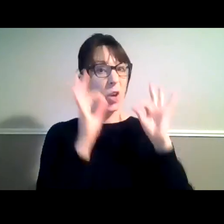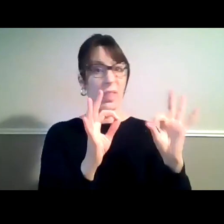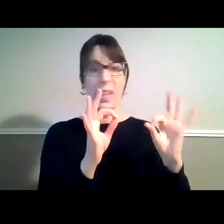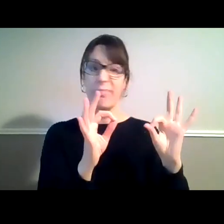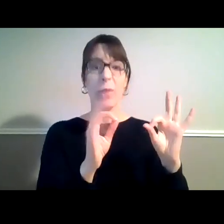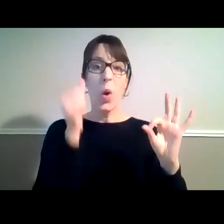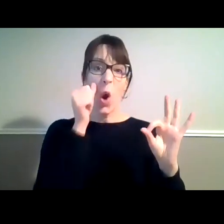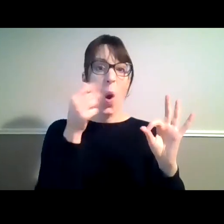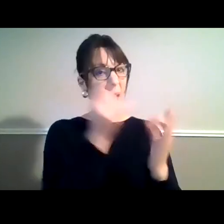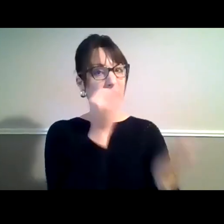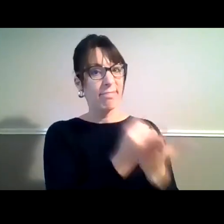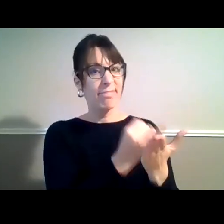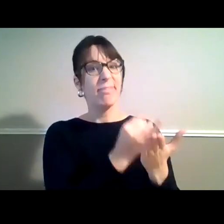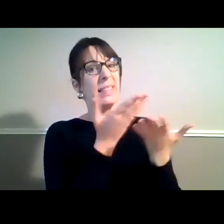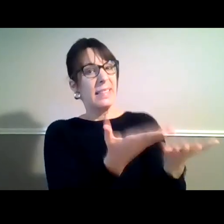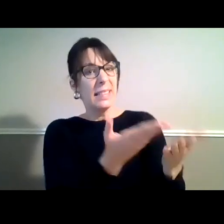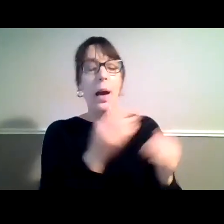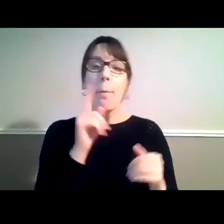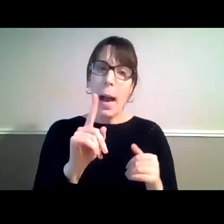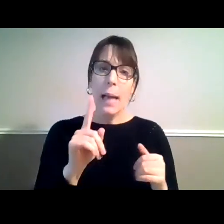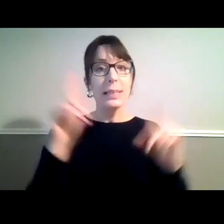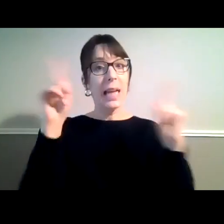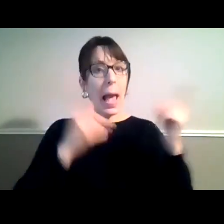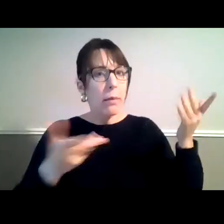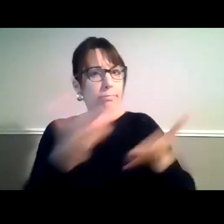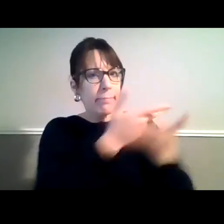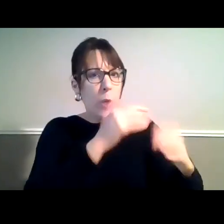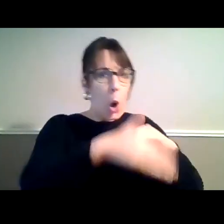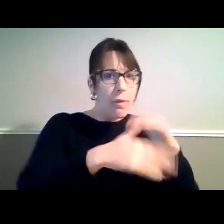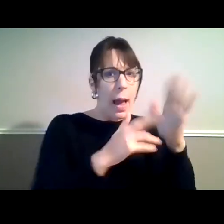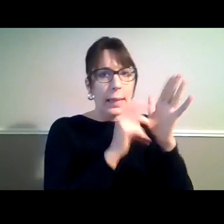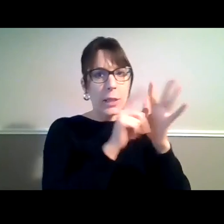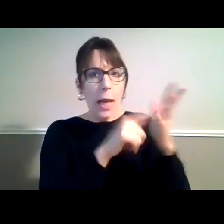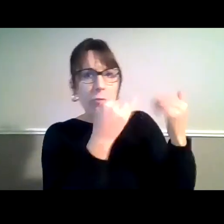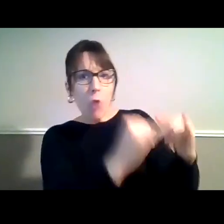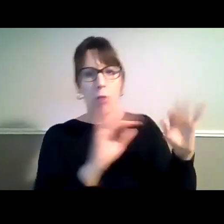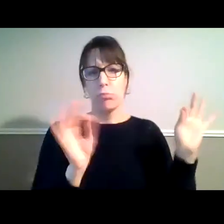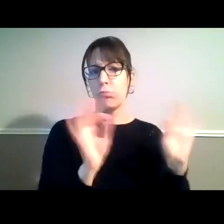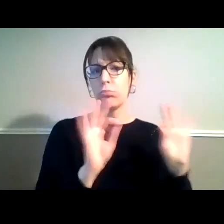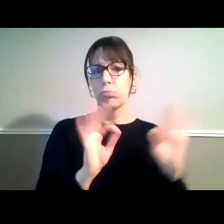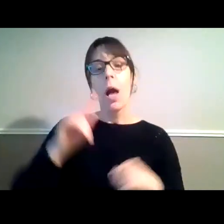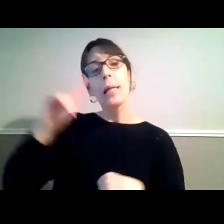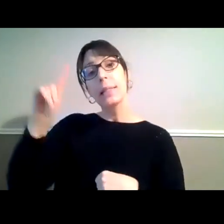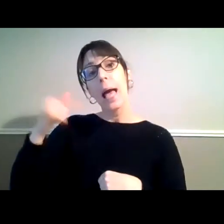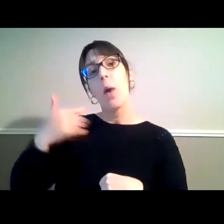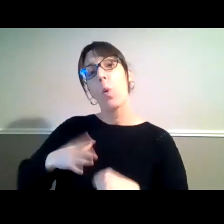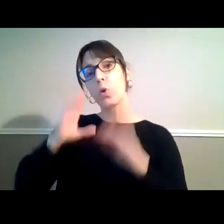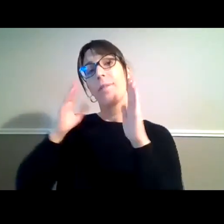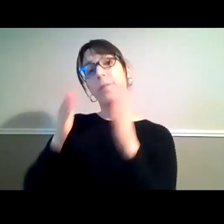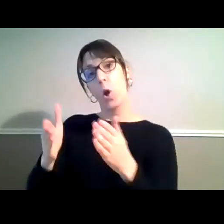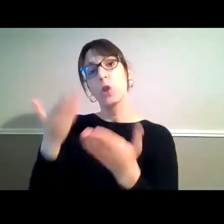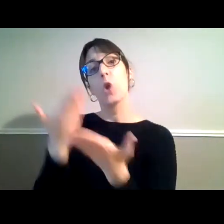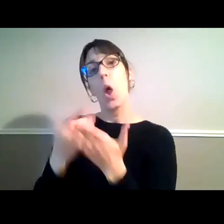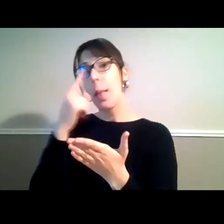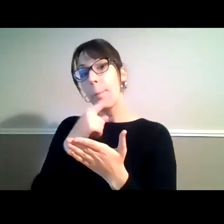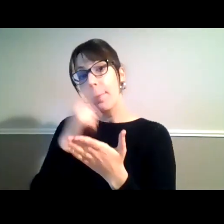but that's not what we're here to talk about today. Today, we're focusing exclusively on those people